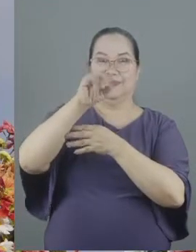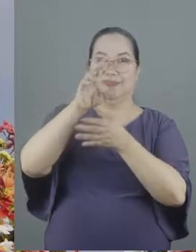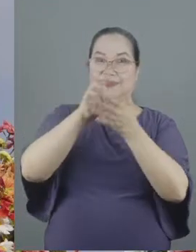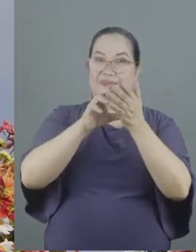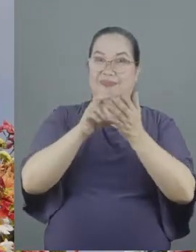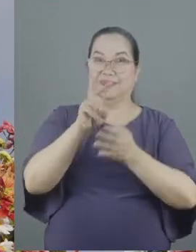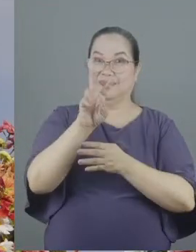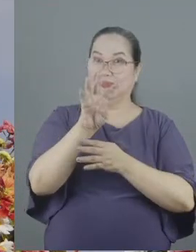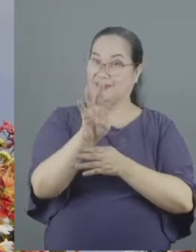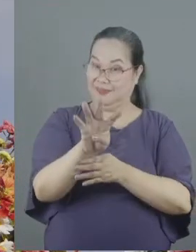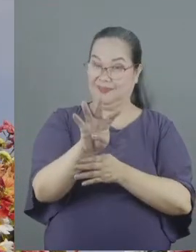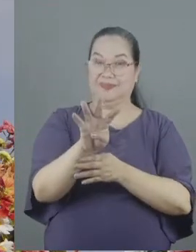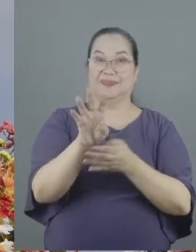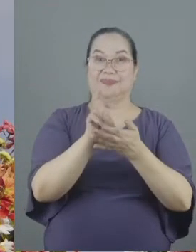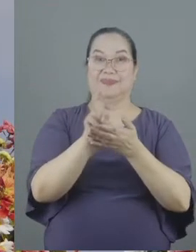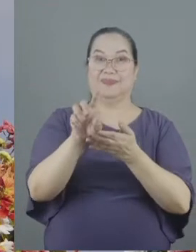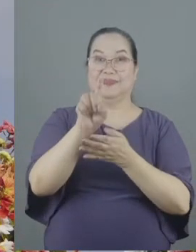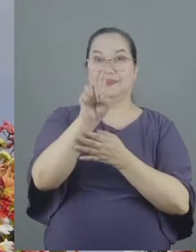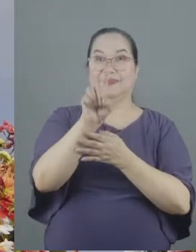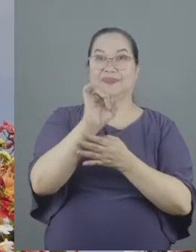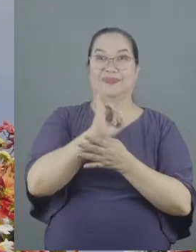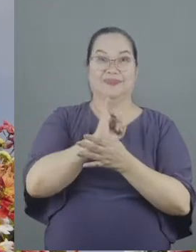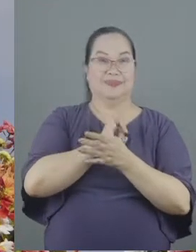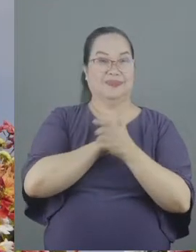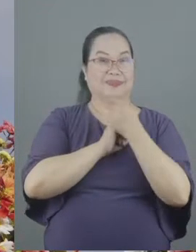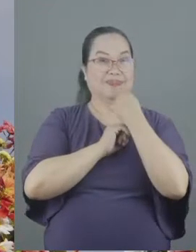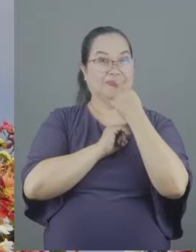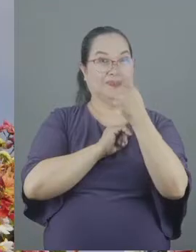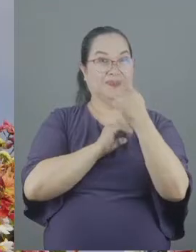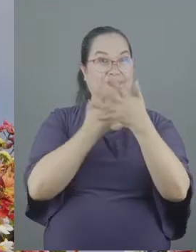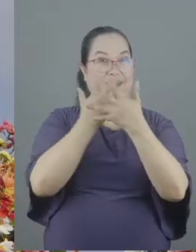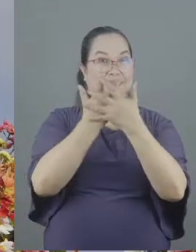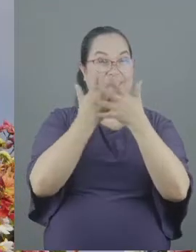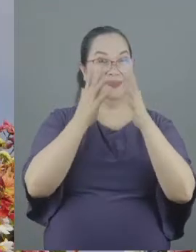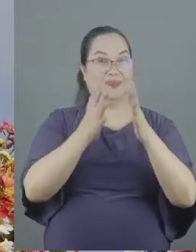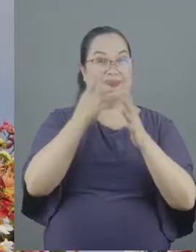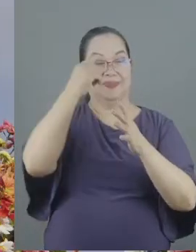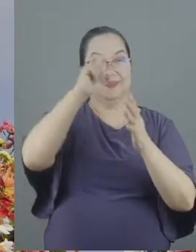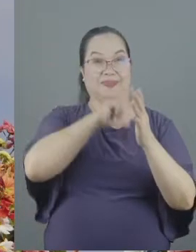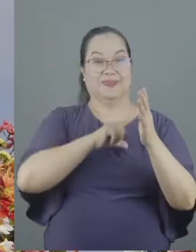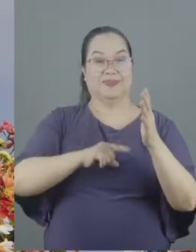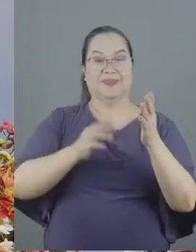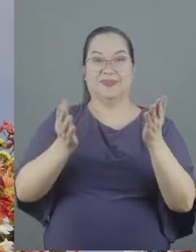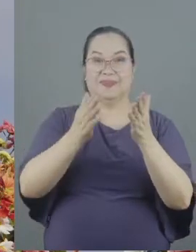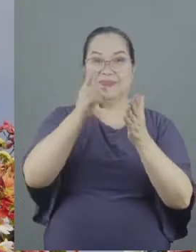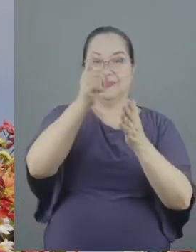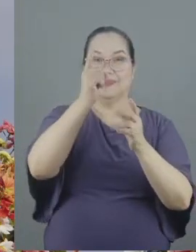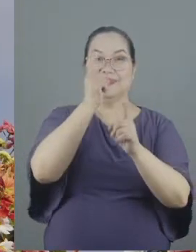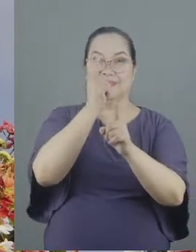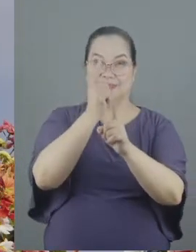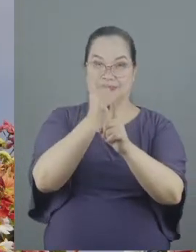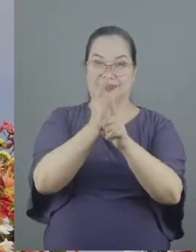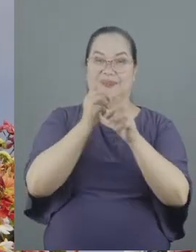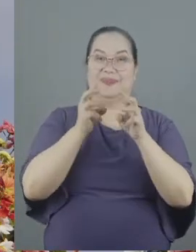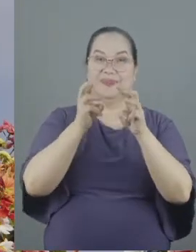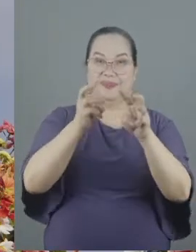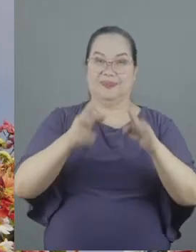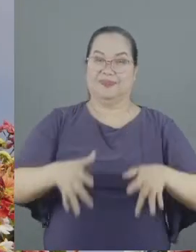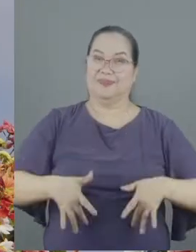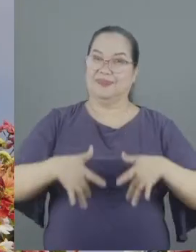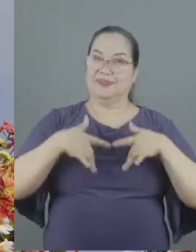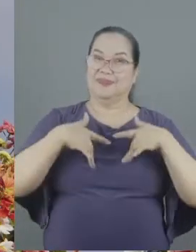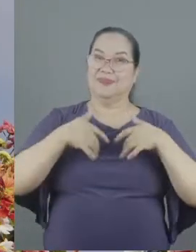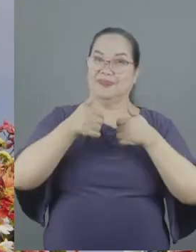It starts with verse 1 saying I therefore a prisoner for the Lord urge you to walk in a manner worthy of the calling to which you have been called